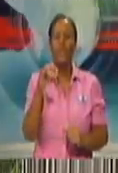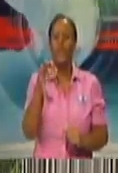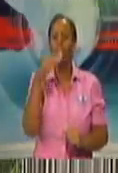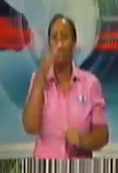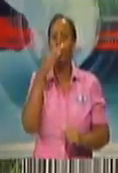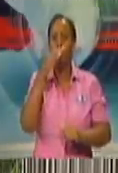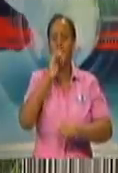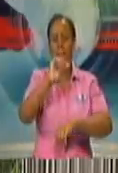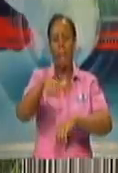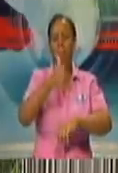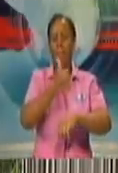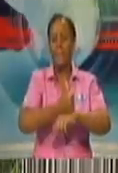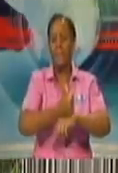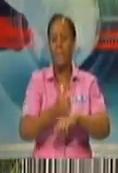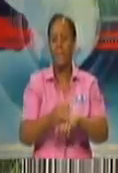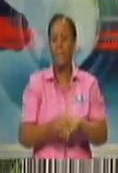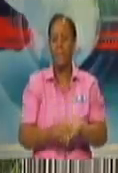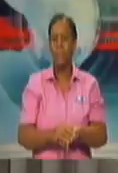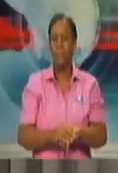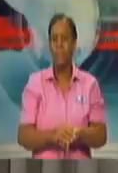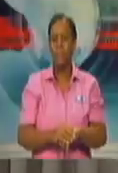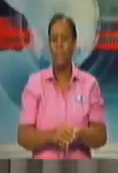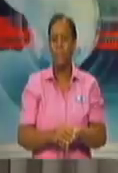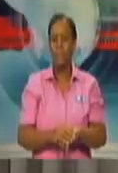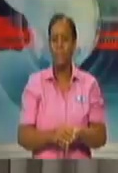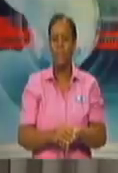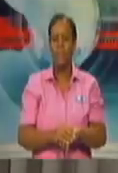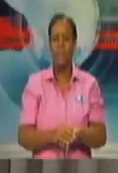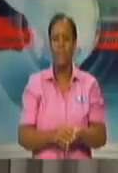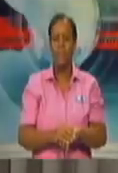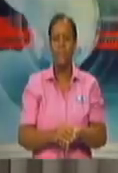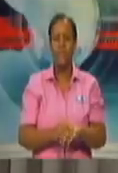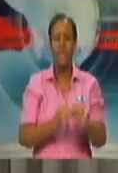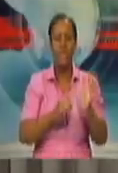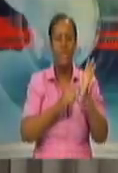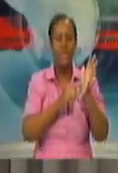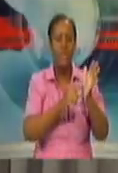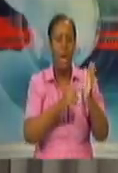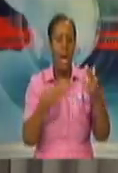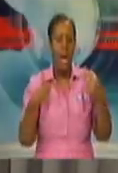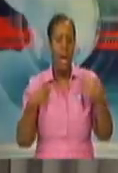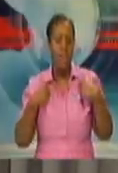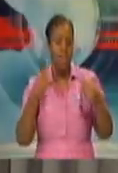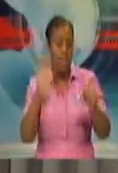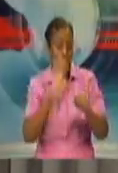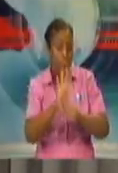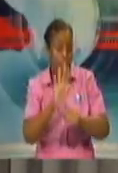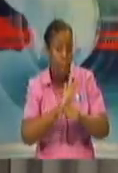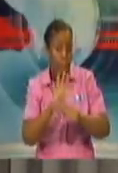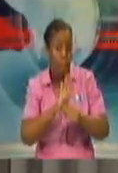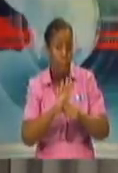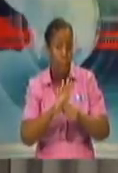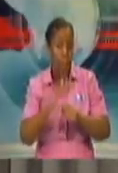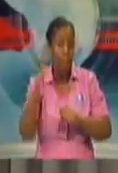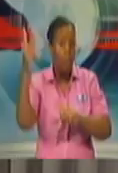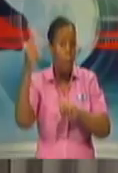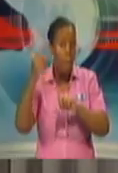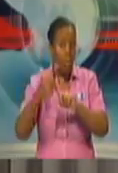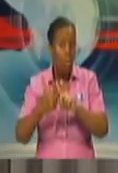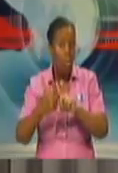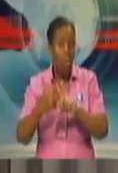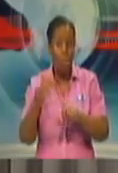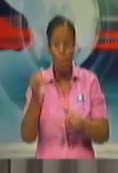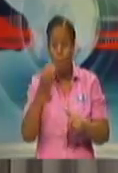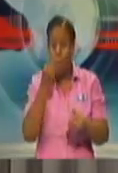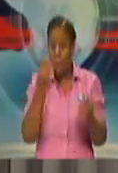indicated, and this is from the beginning of March, I had said that we had had two to three months of supplies, with another two months on the